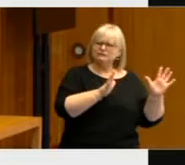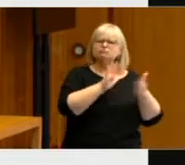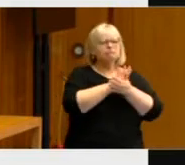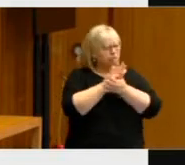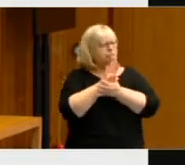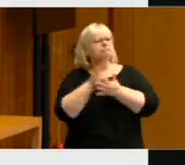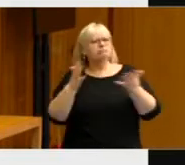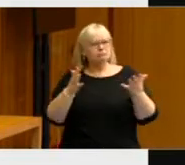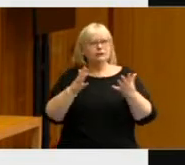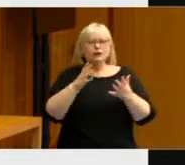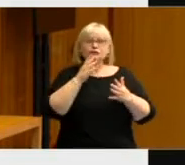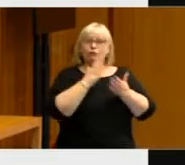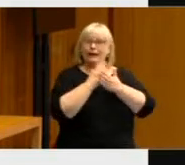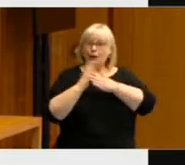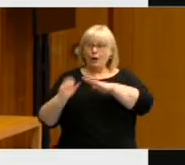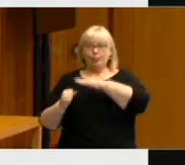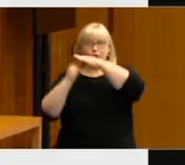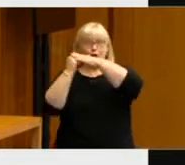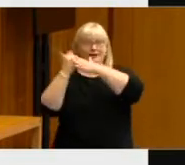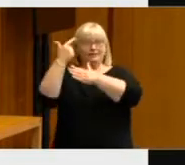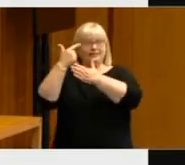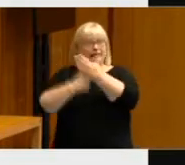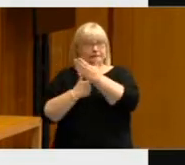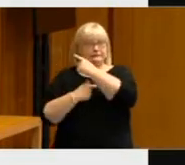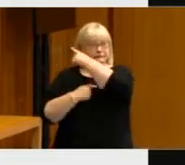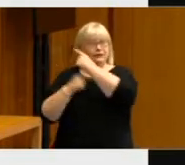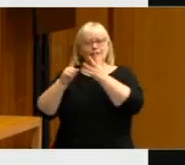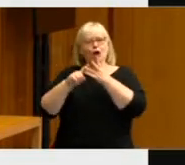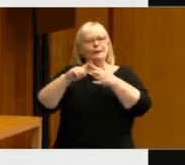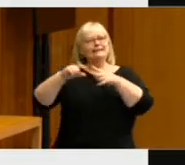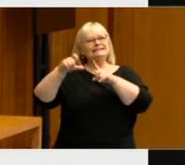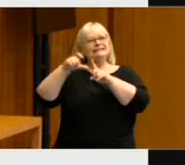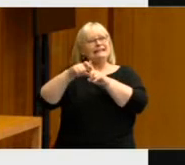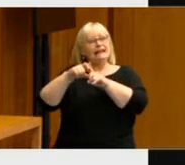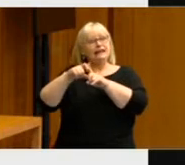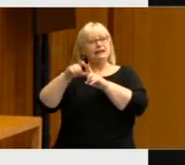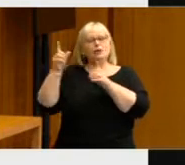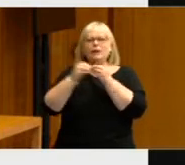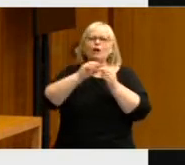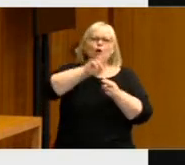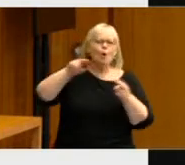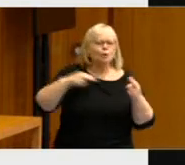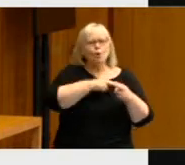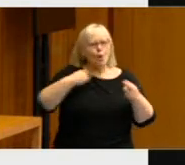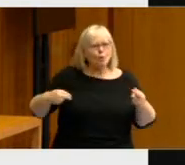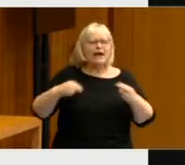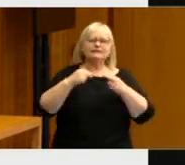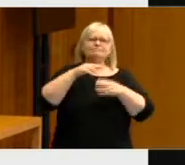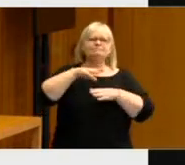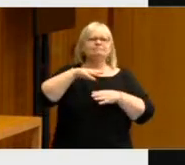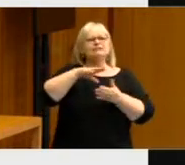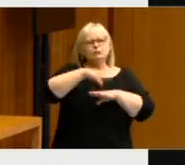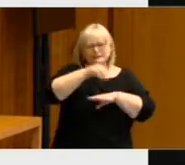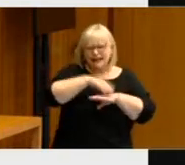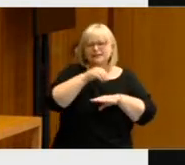among the top of this list of OECD countries alongside Norway and Switzerland. And